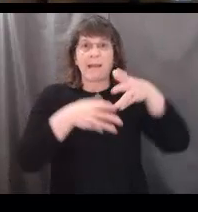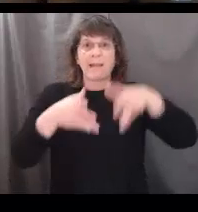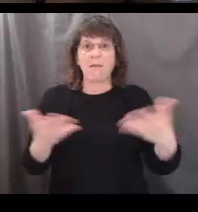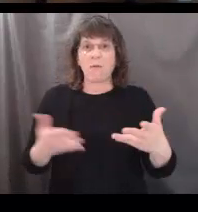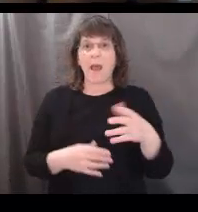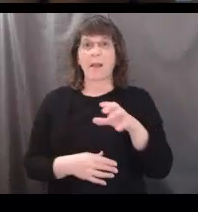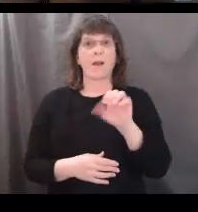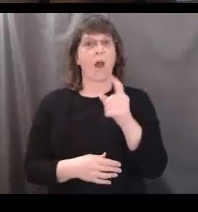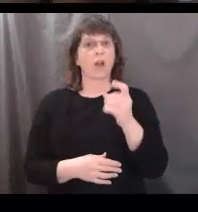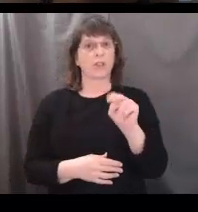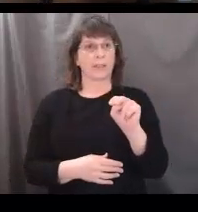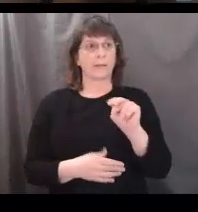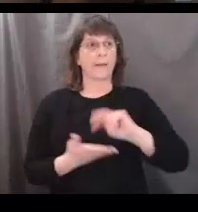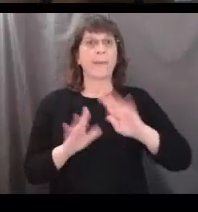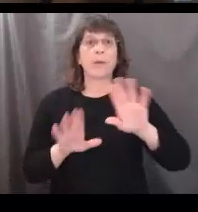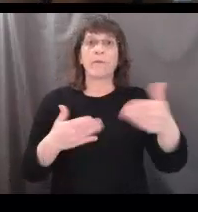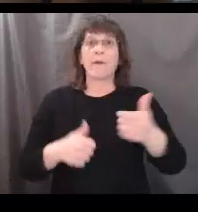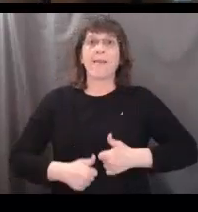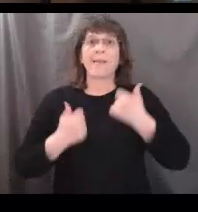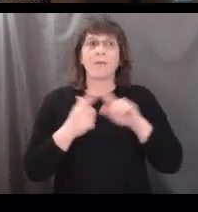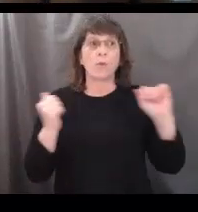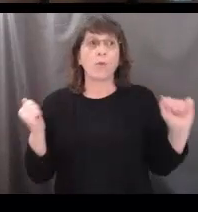thus provides life to all living things.